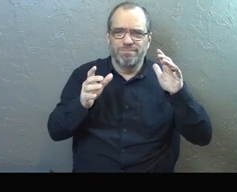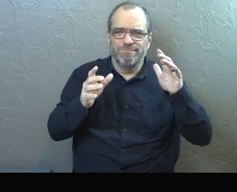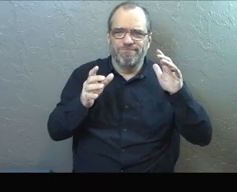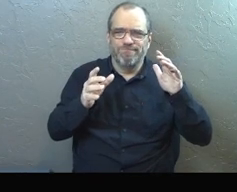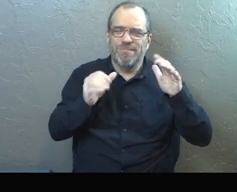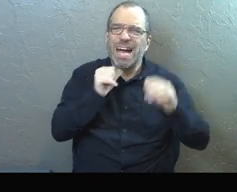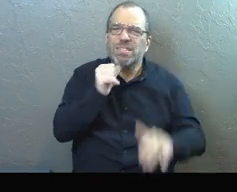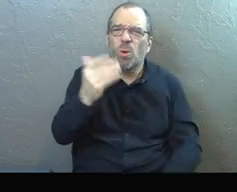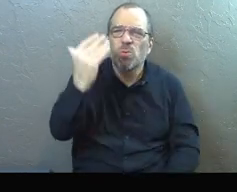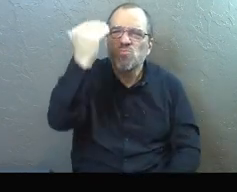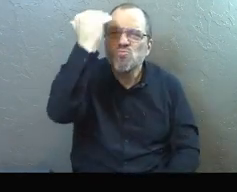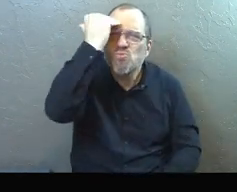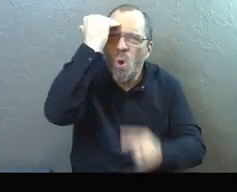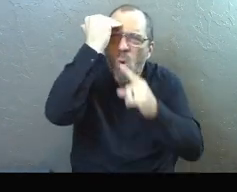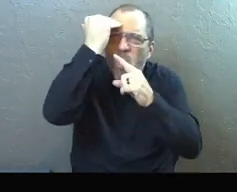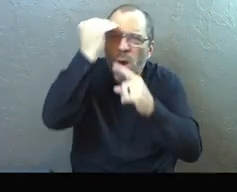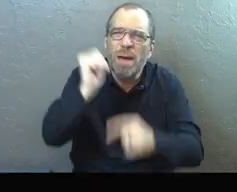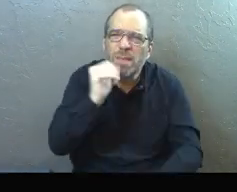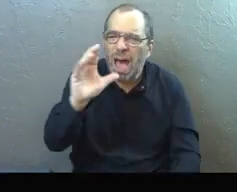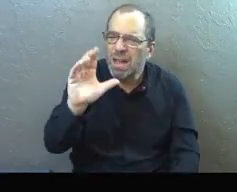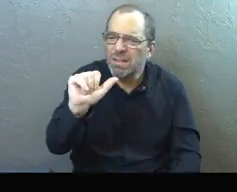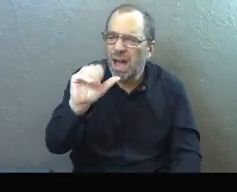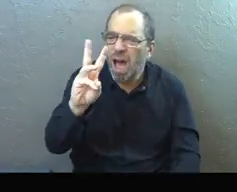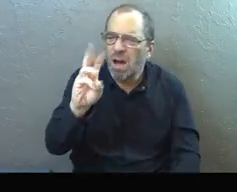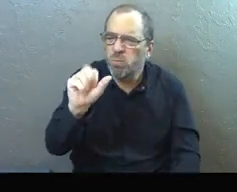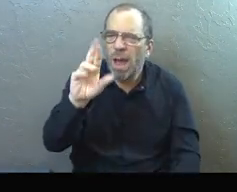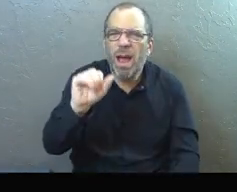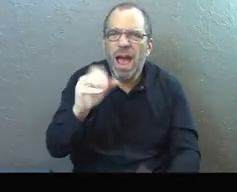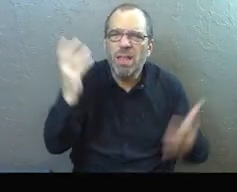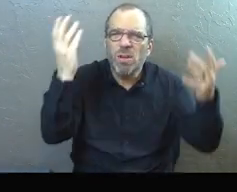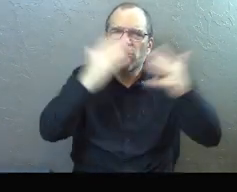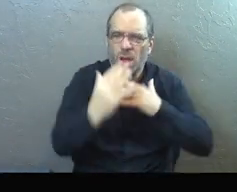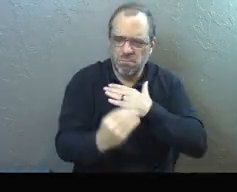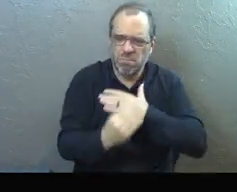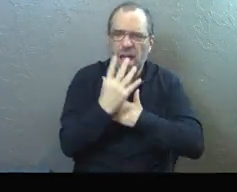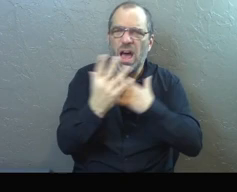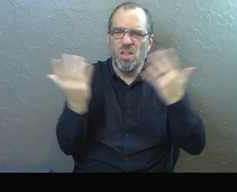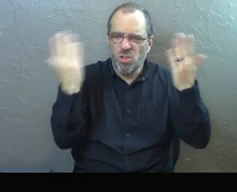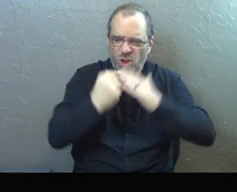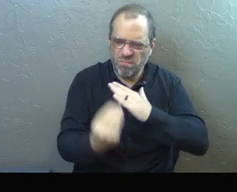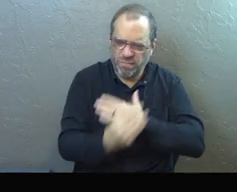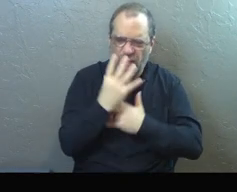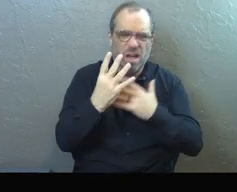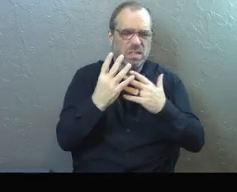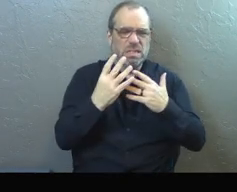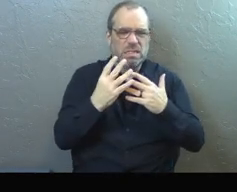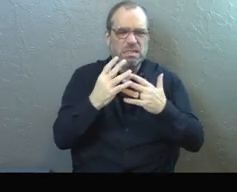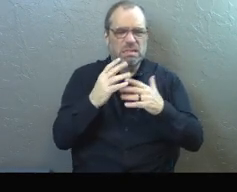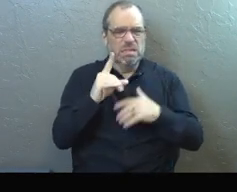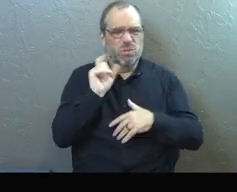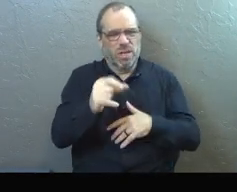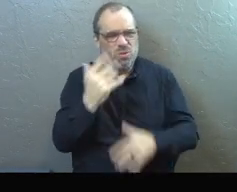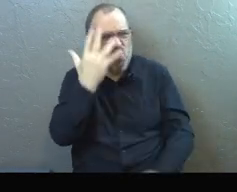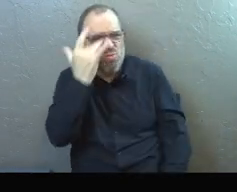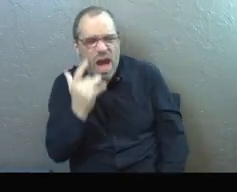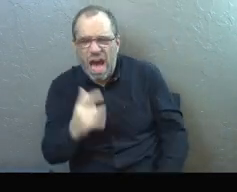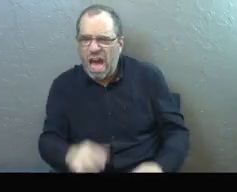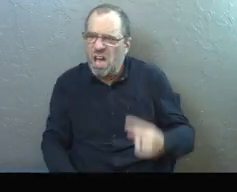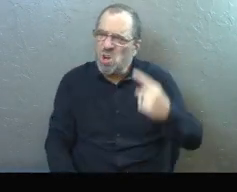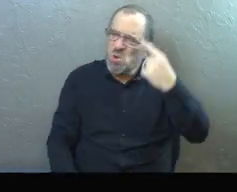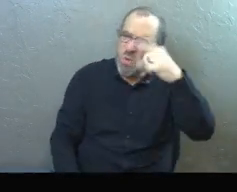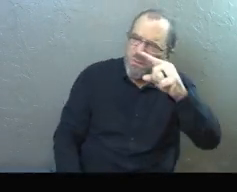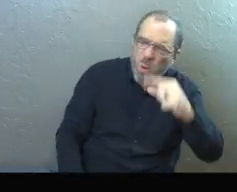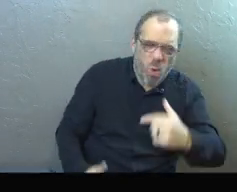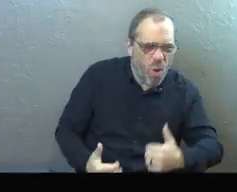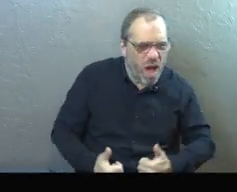how much that darkness starts to affect you, how much you start to question things, how much you start to wonder about